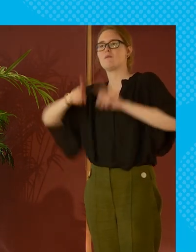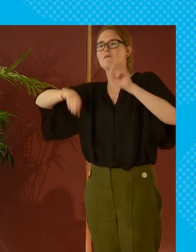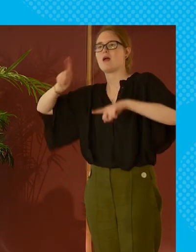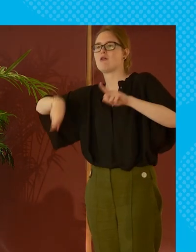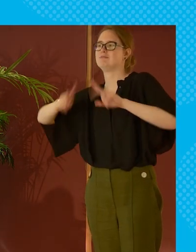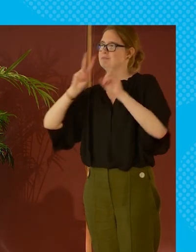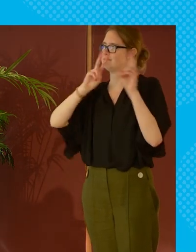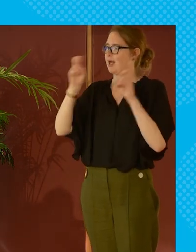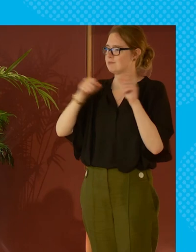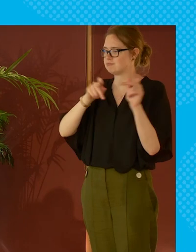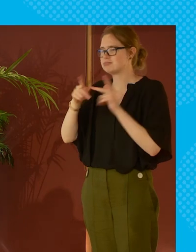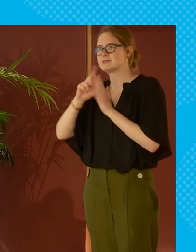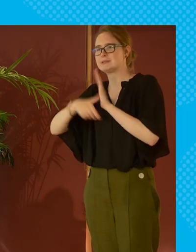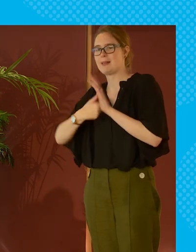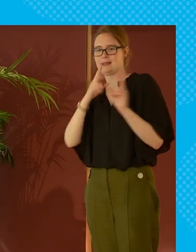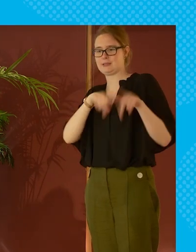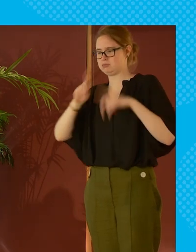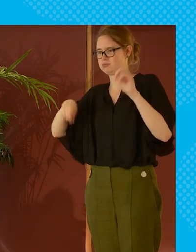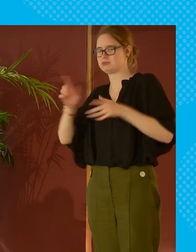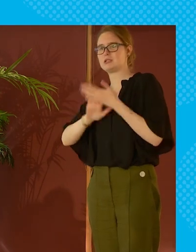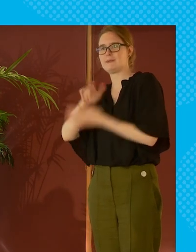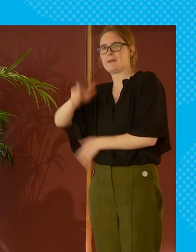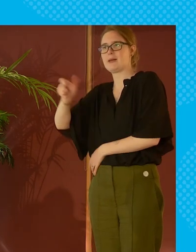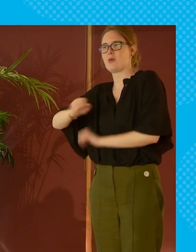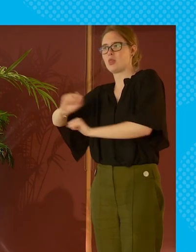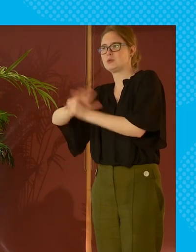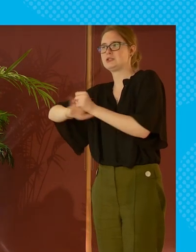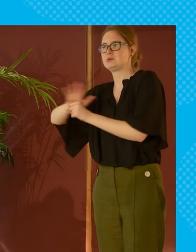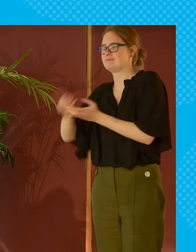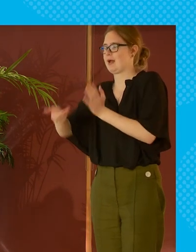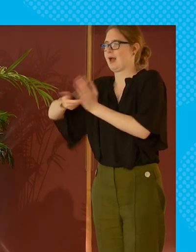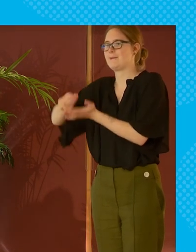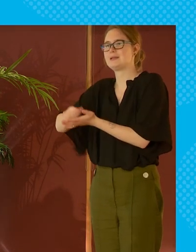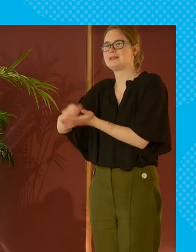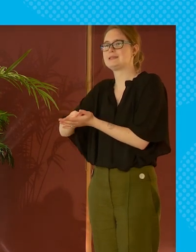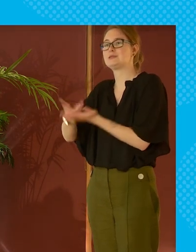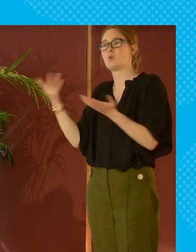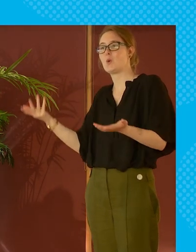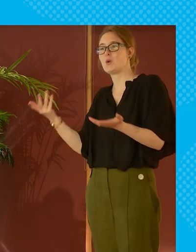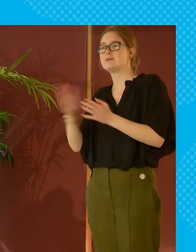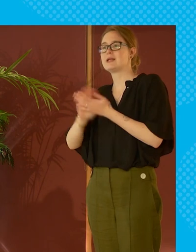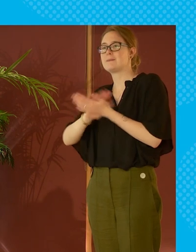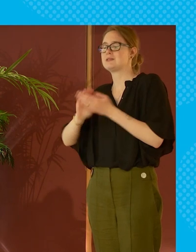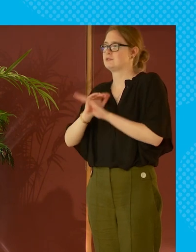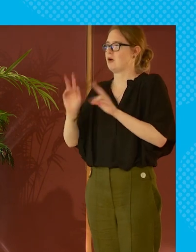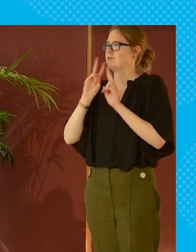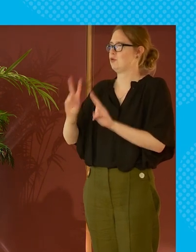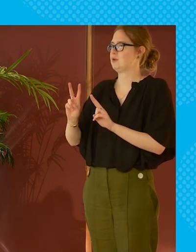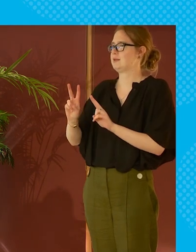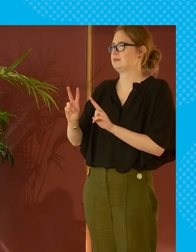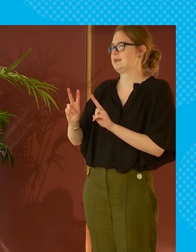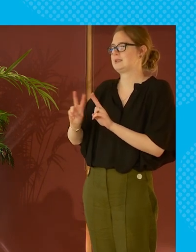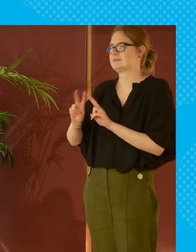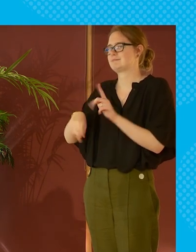degrees and types of disability do we then give people in that situation extra money and in which case is it not starting